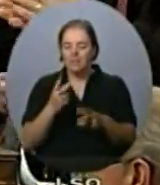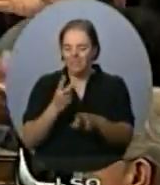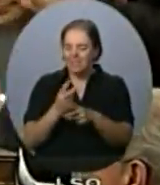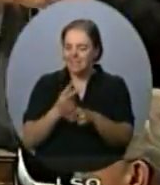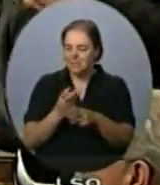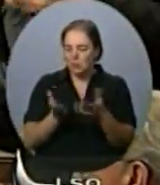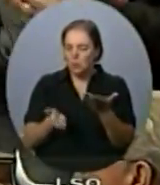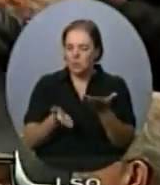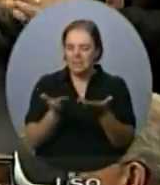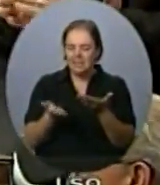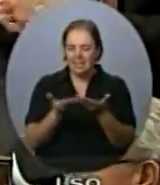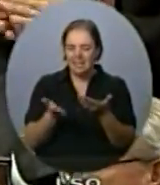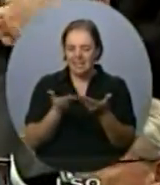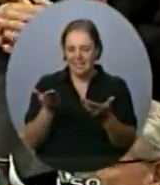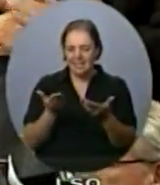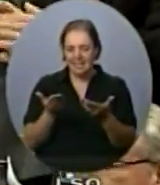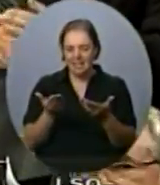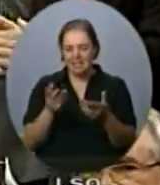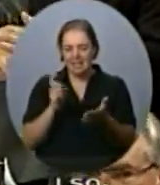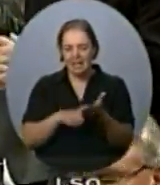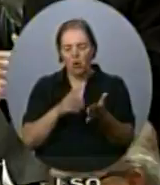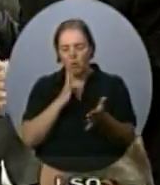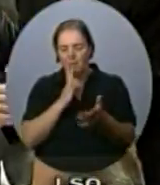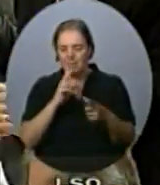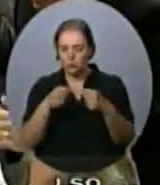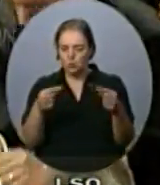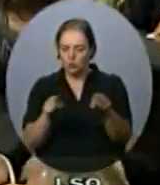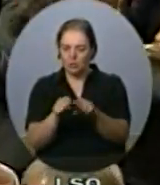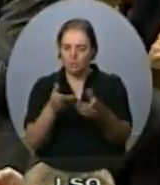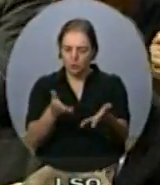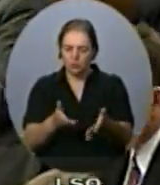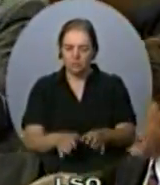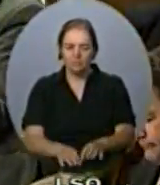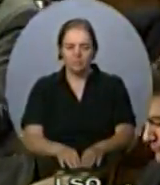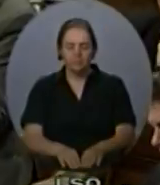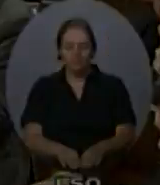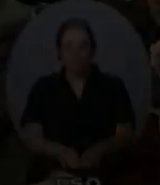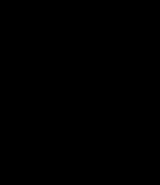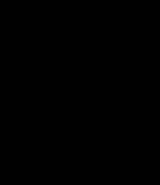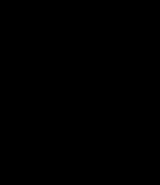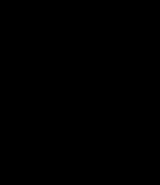people of And they going to on And they in more part the number by the to Thank